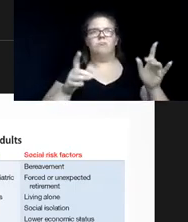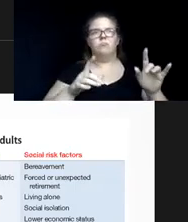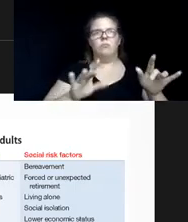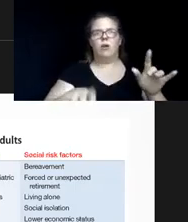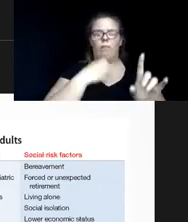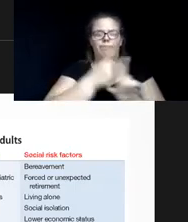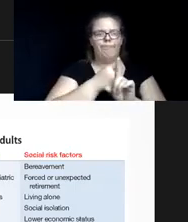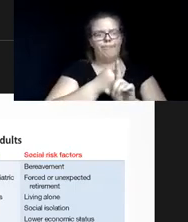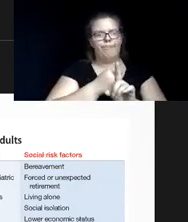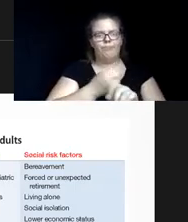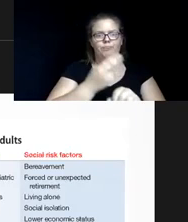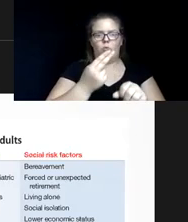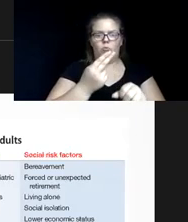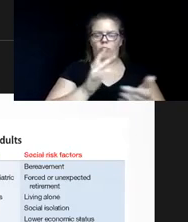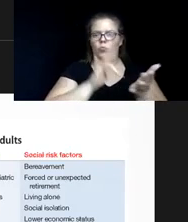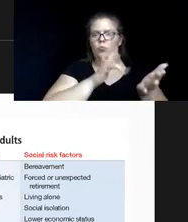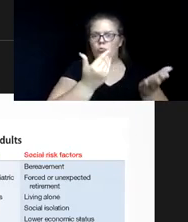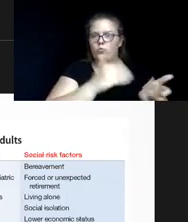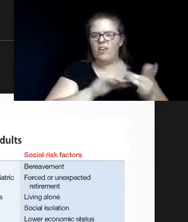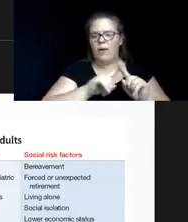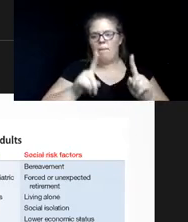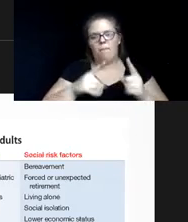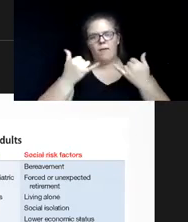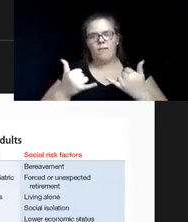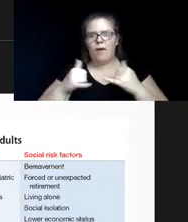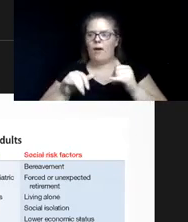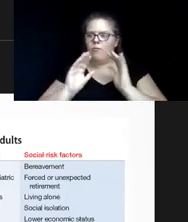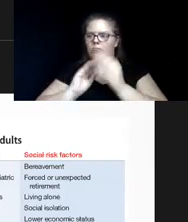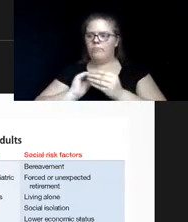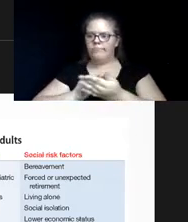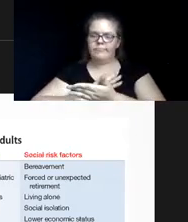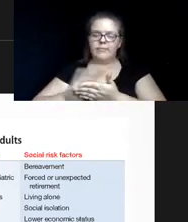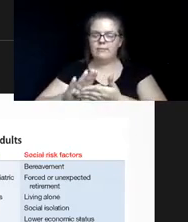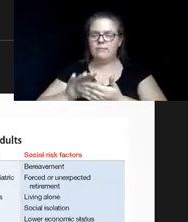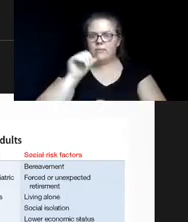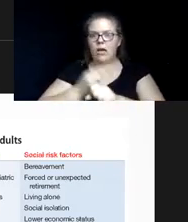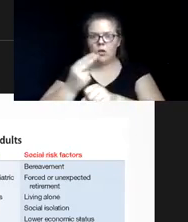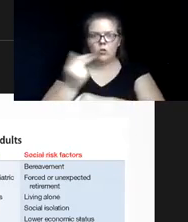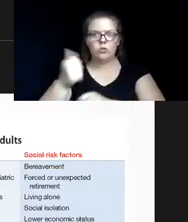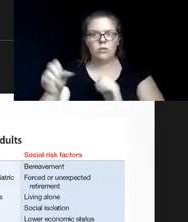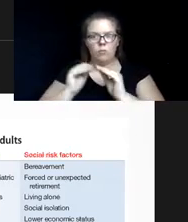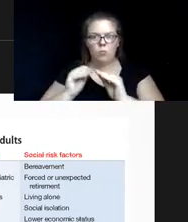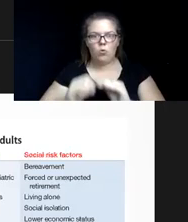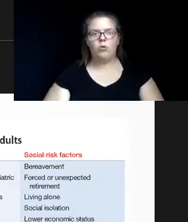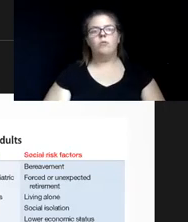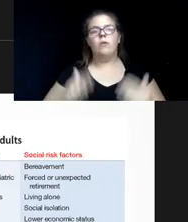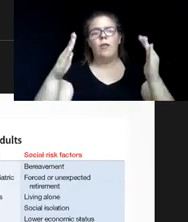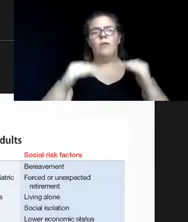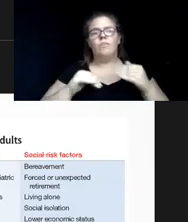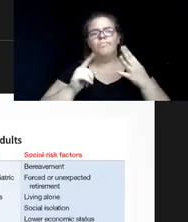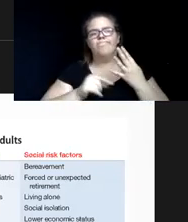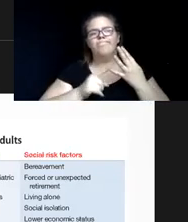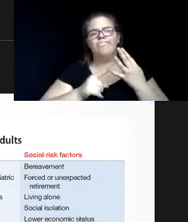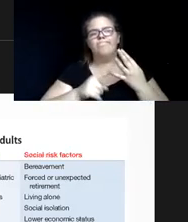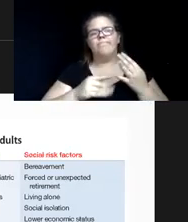live the best life that they can. And then further, which I think is a huge bias in Asia's attitude is that their